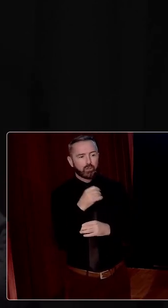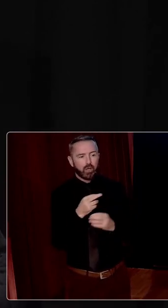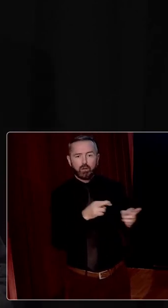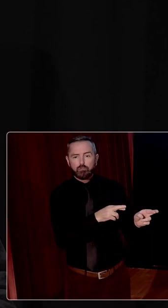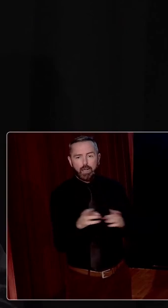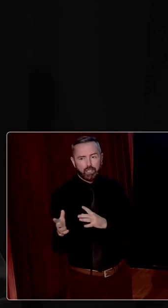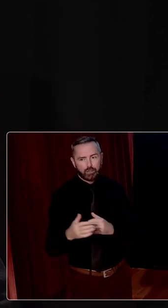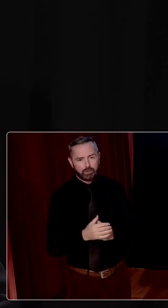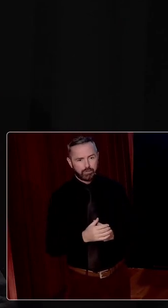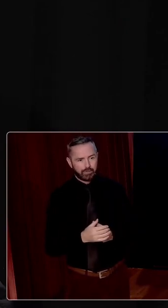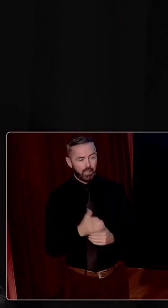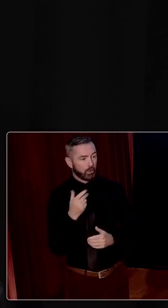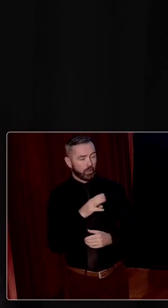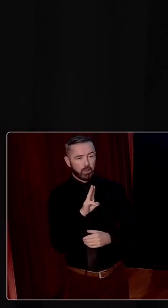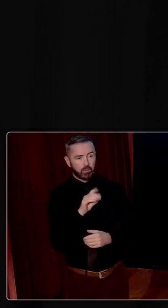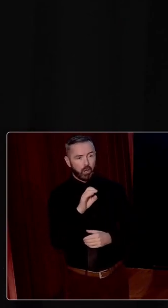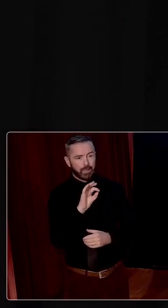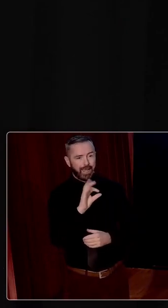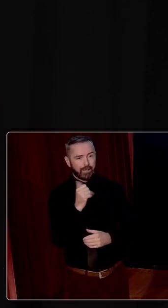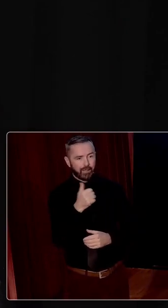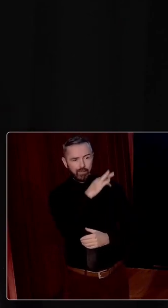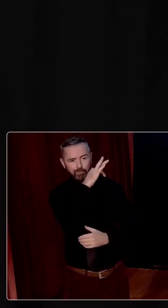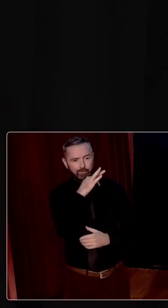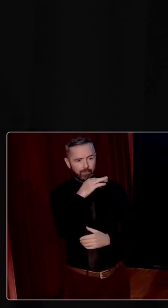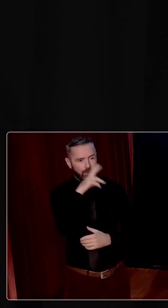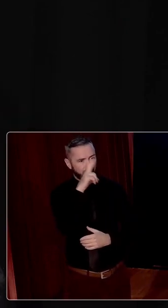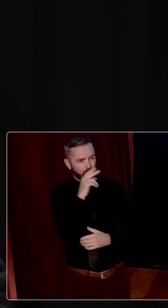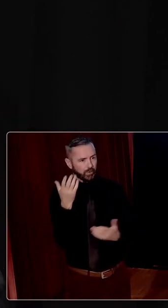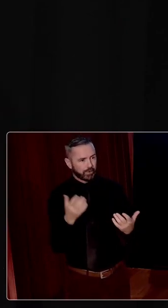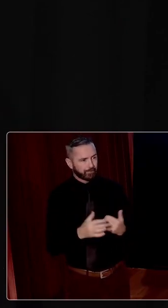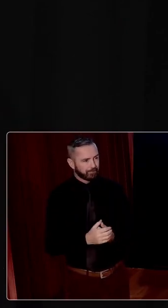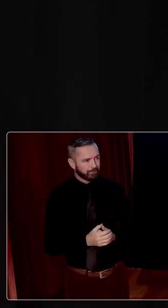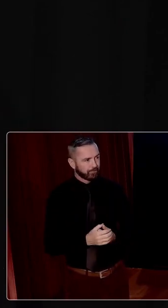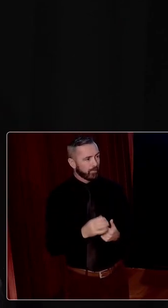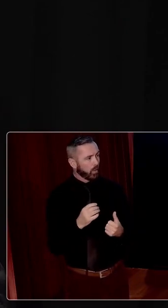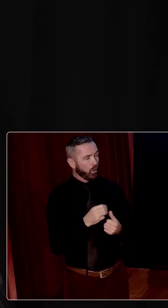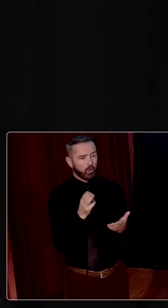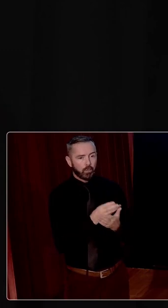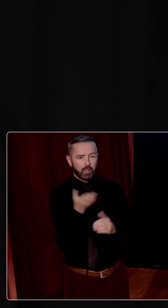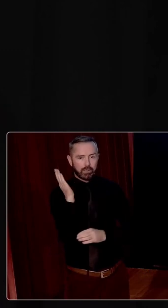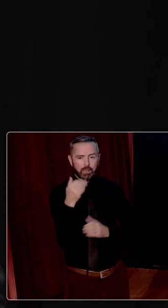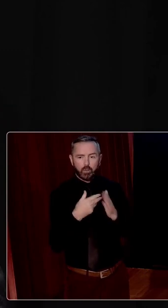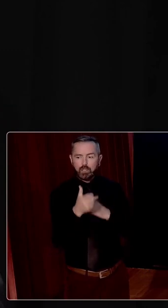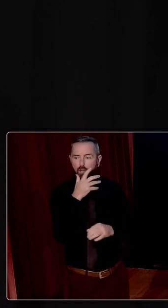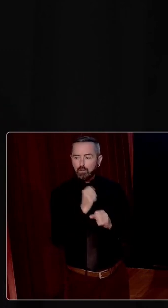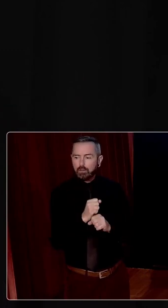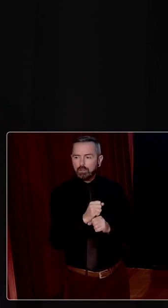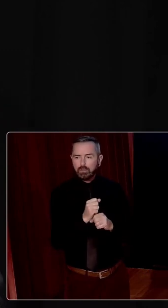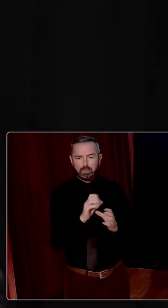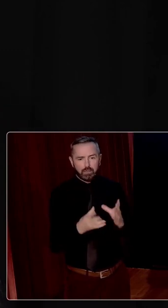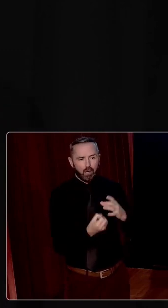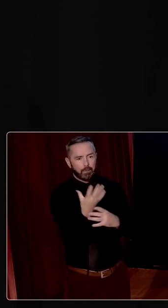And that was a piece of propaganda. But it was also... Another part of that speech was when he refers to the composite